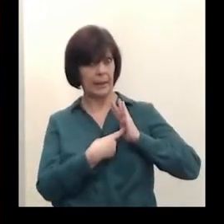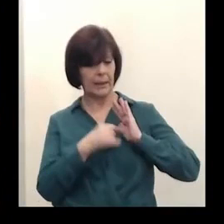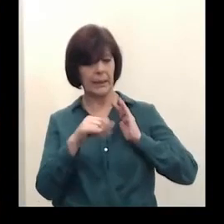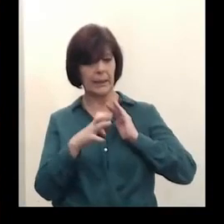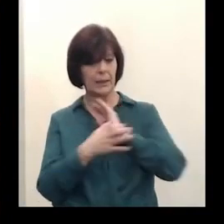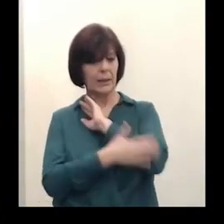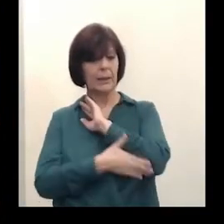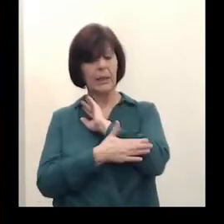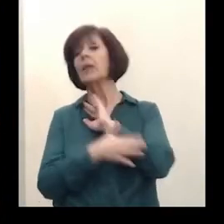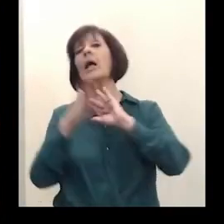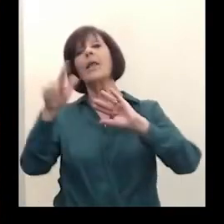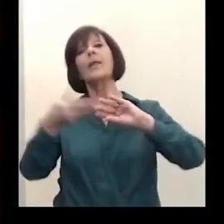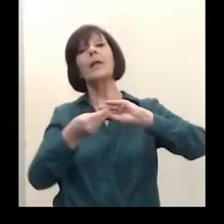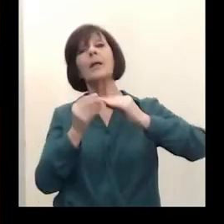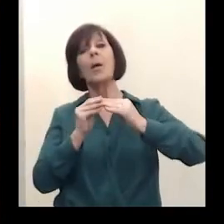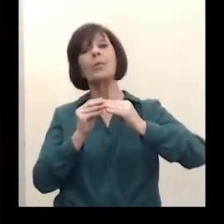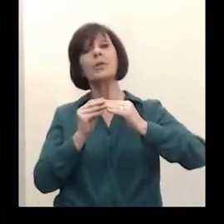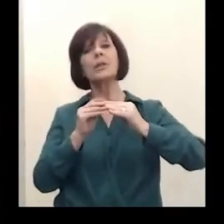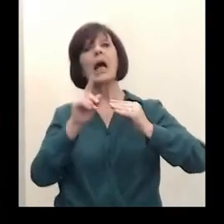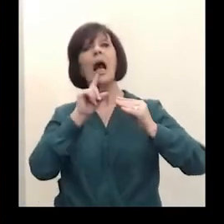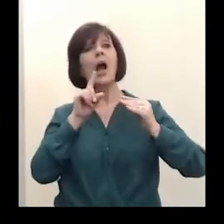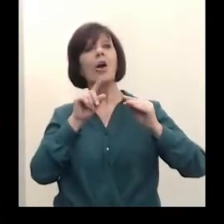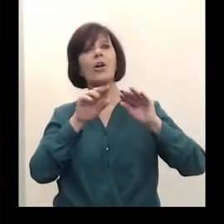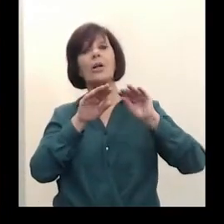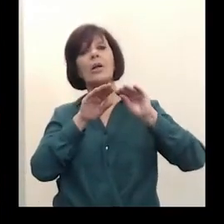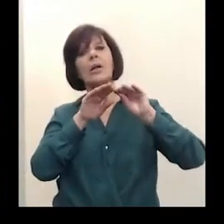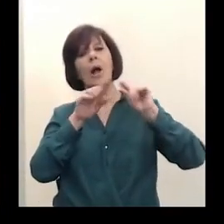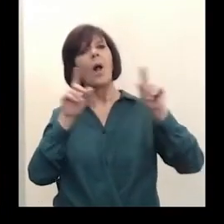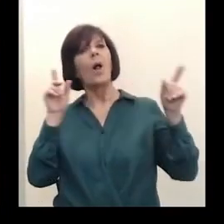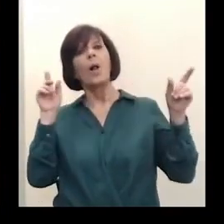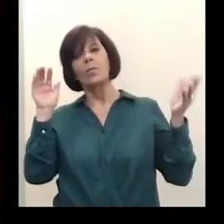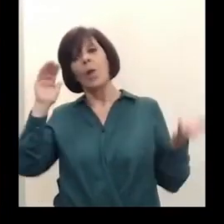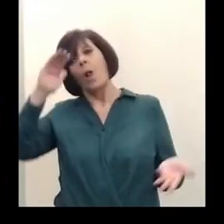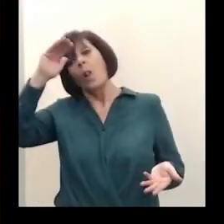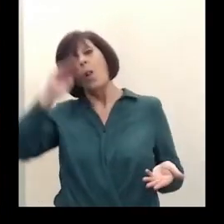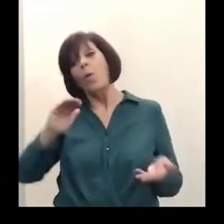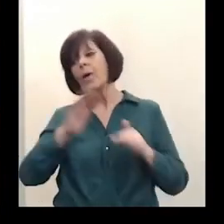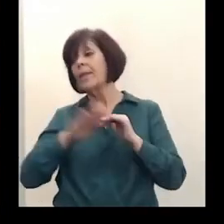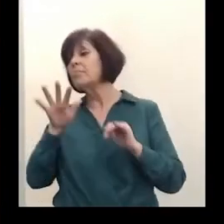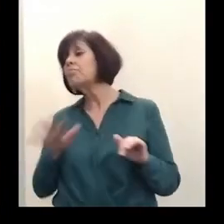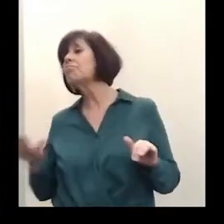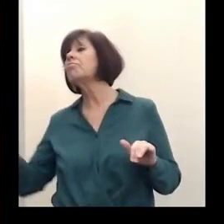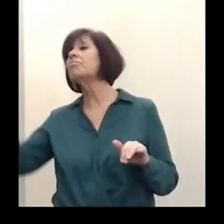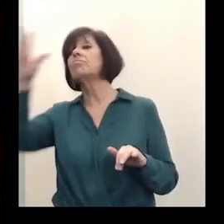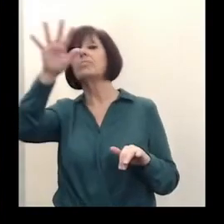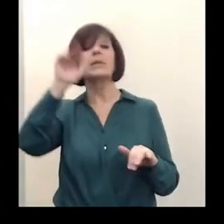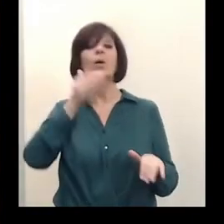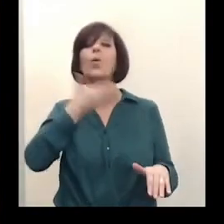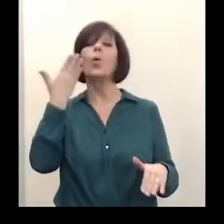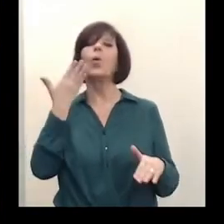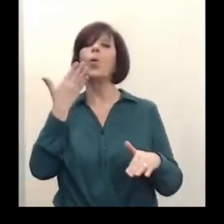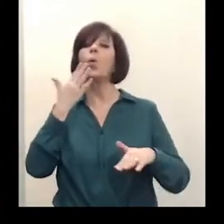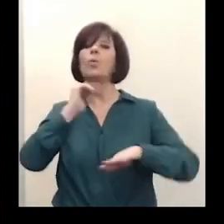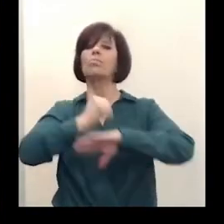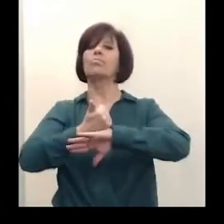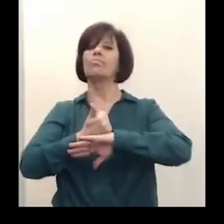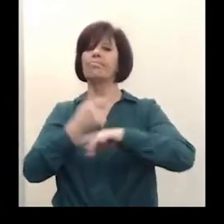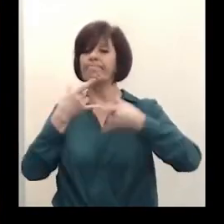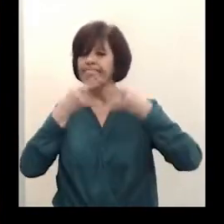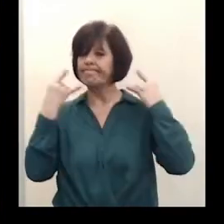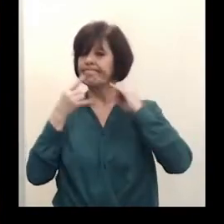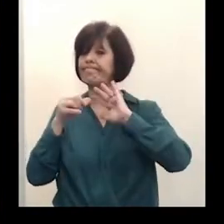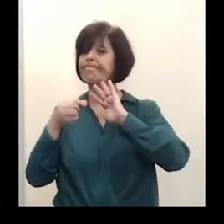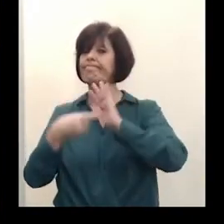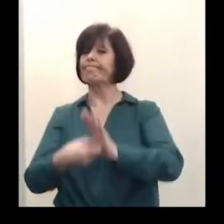COVID-19 numbers are much lower than surrounding counties that have not implemented a mask mandate and as as Dr.